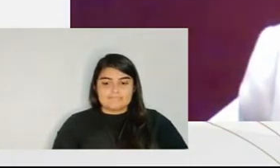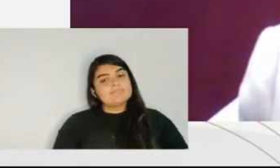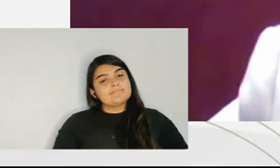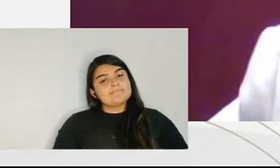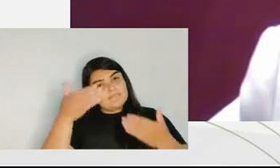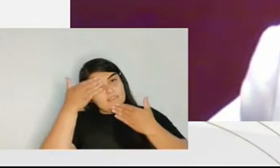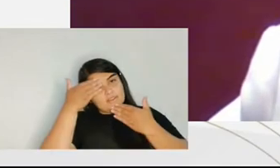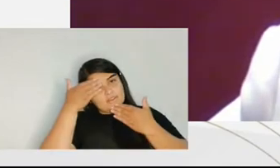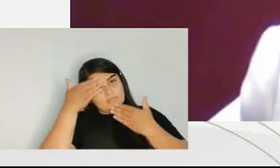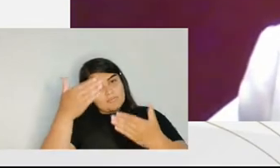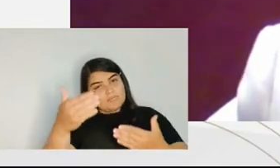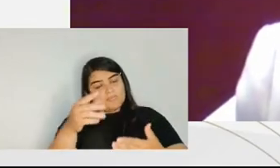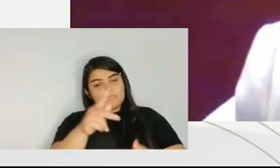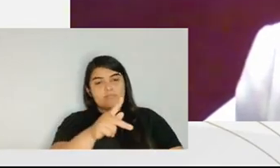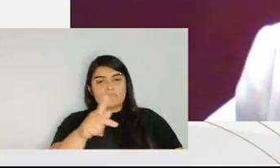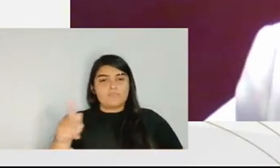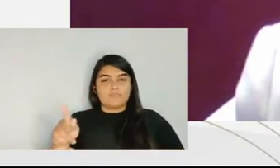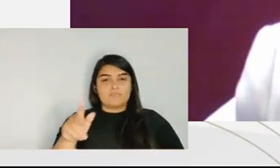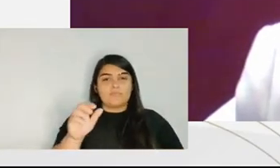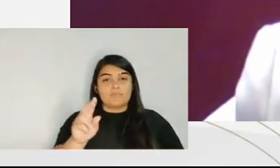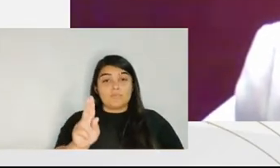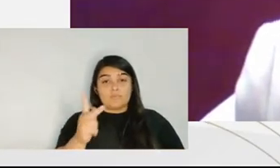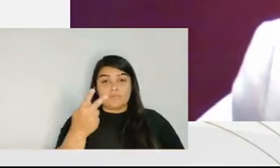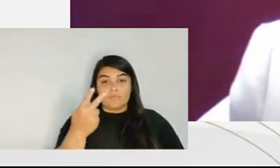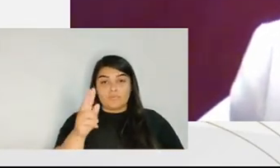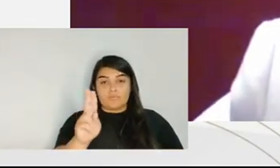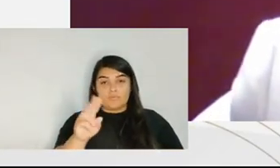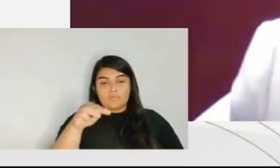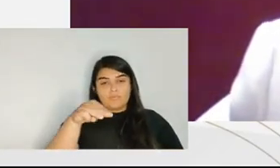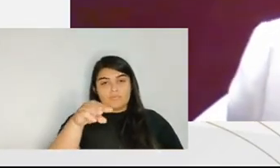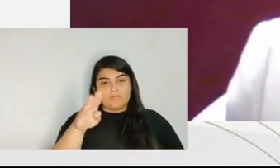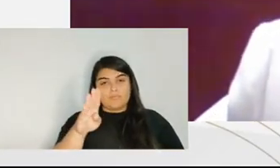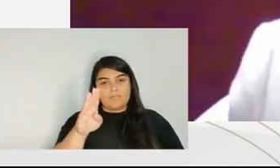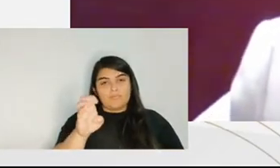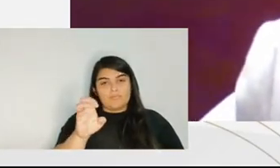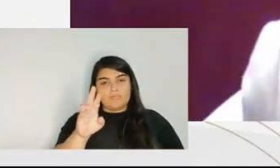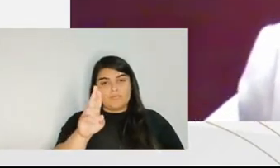I thank you a lot, Professor Humberto Dalla.